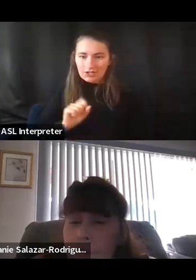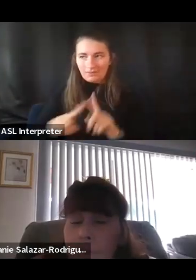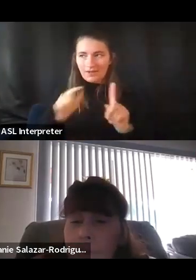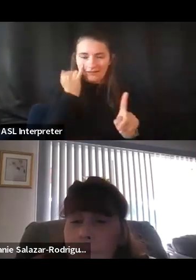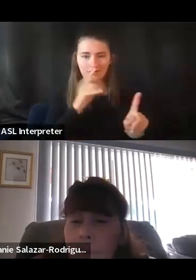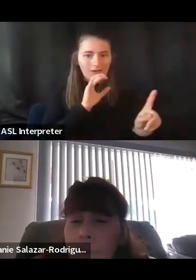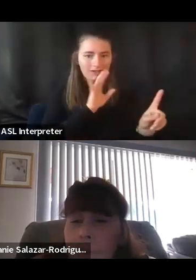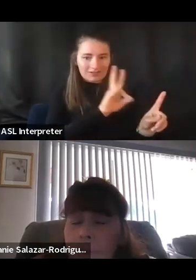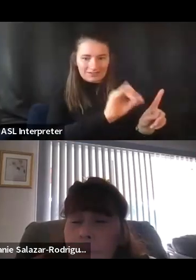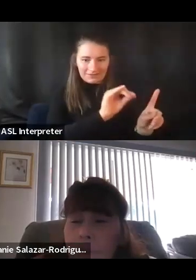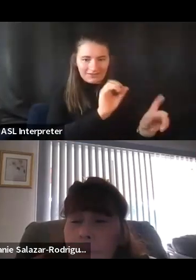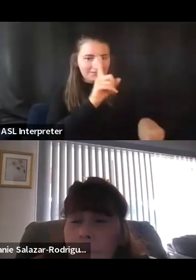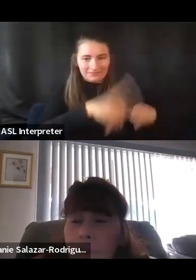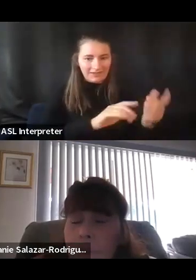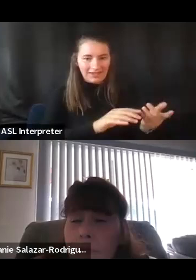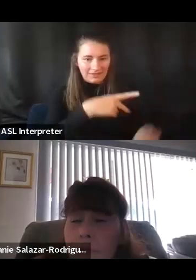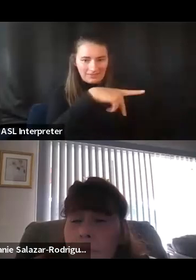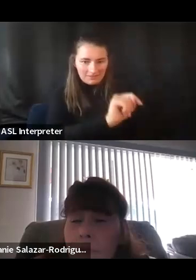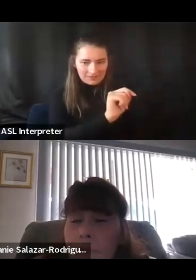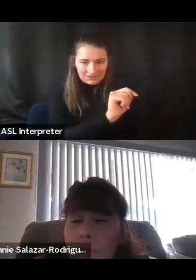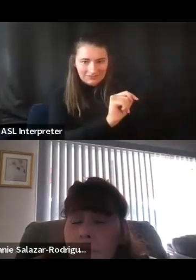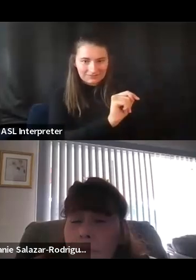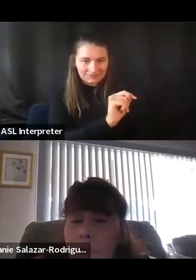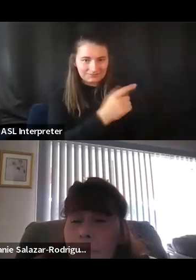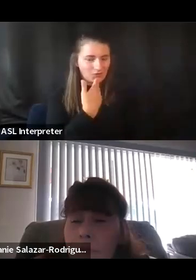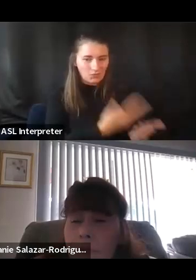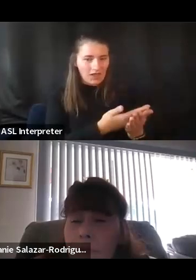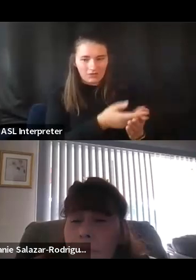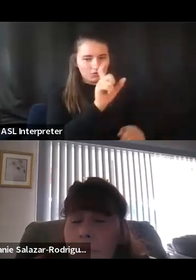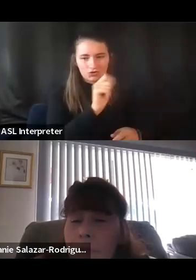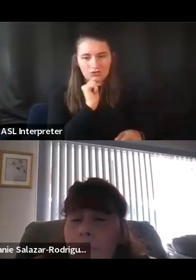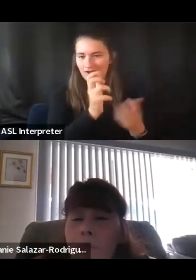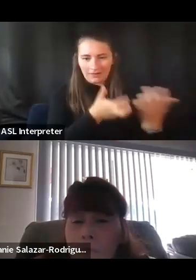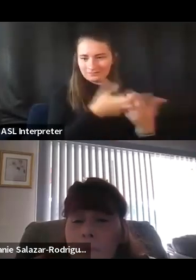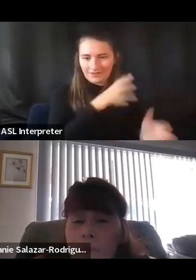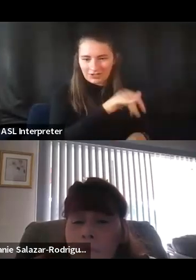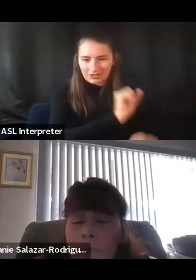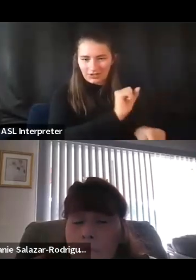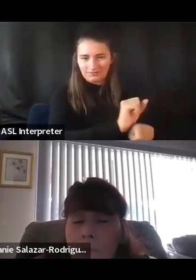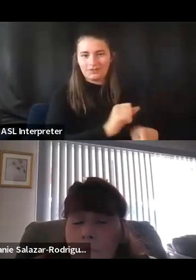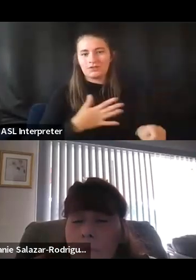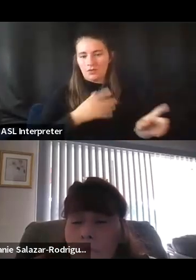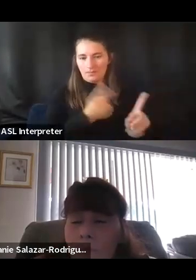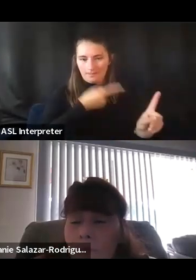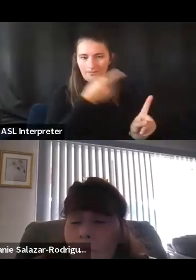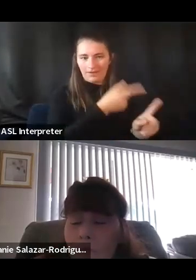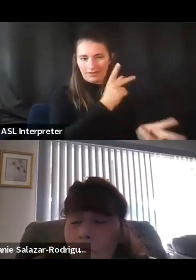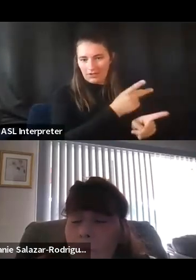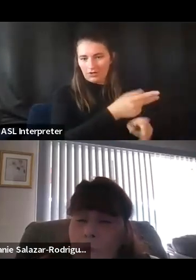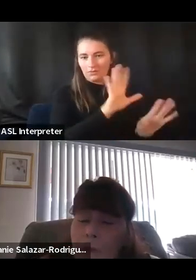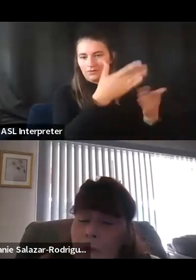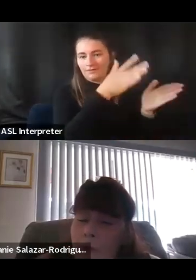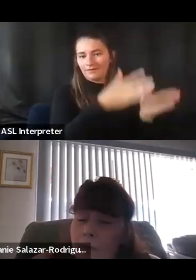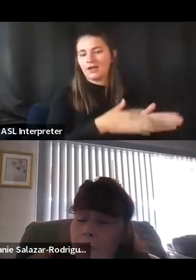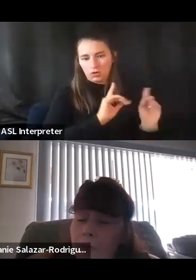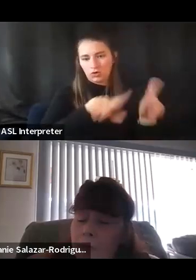doing your job as a physical therapist. You shouldn't be in that role. Um, and so it was my, uh, main care provider that got me to Craig hospital. And that's when my